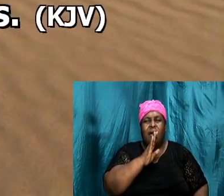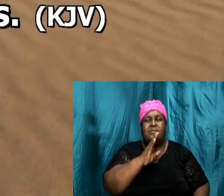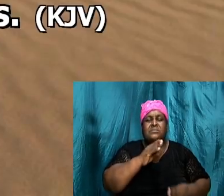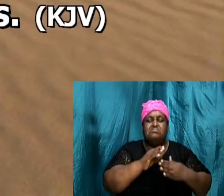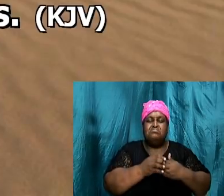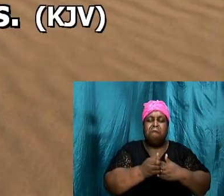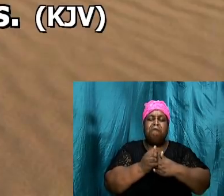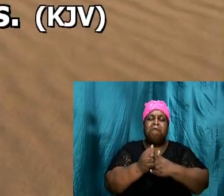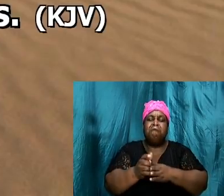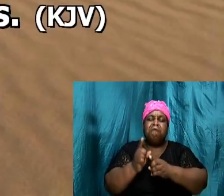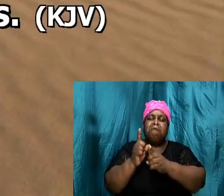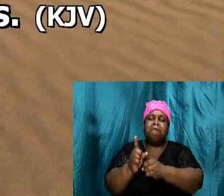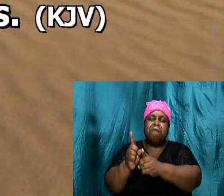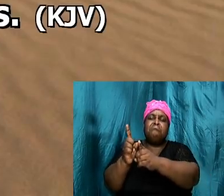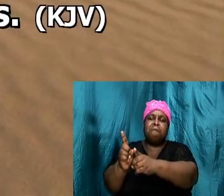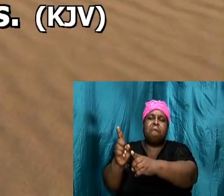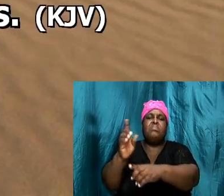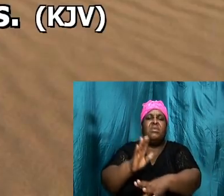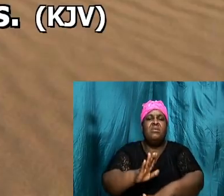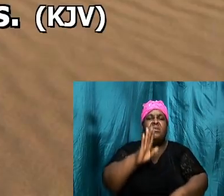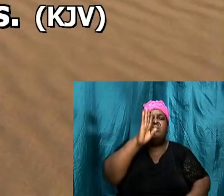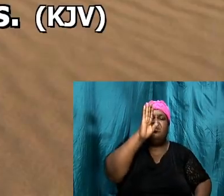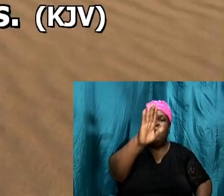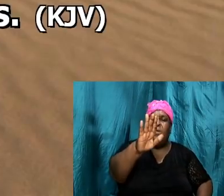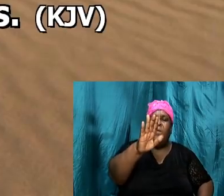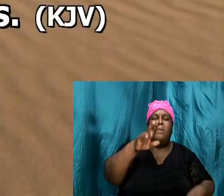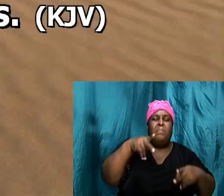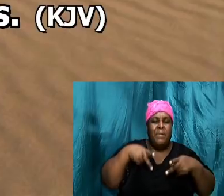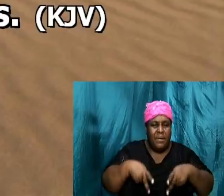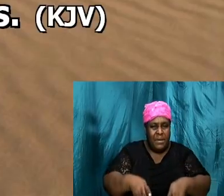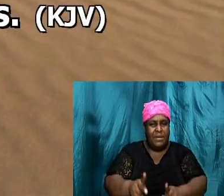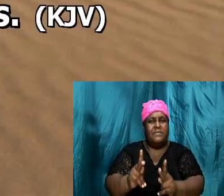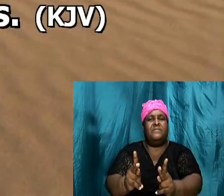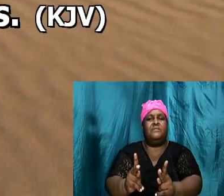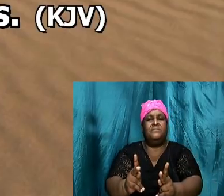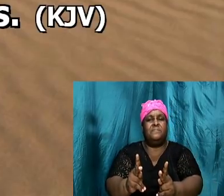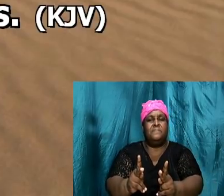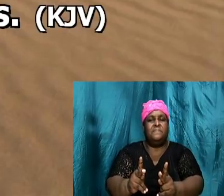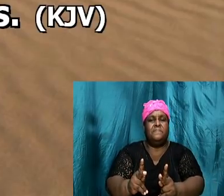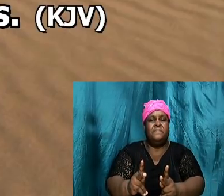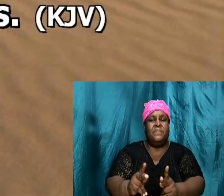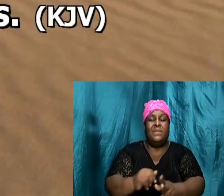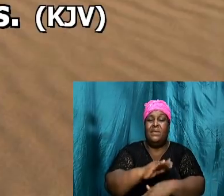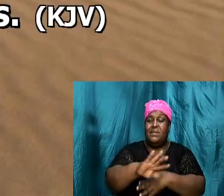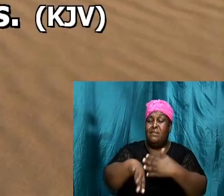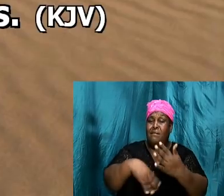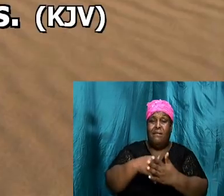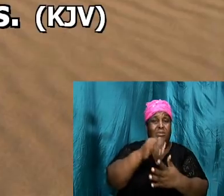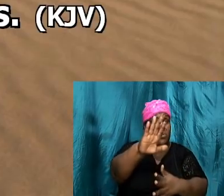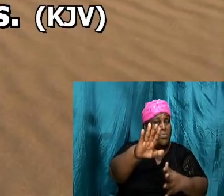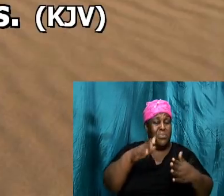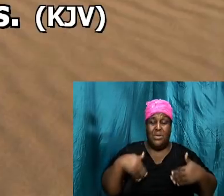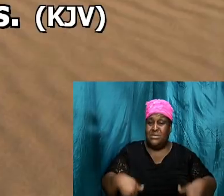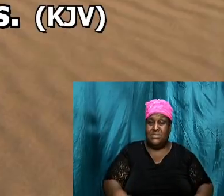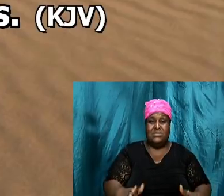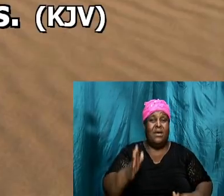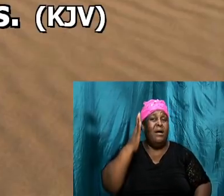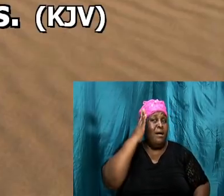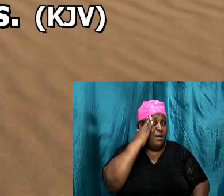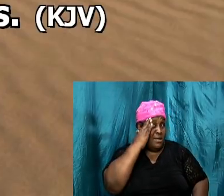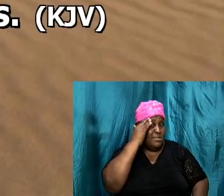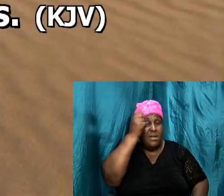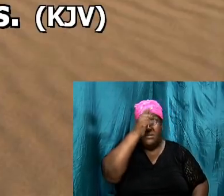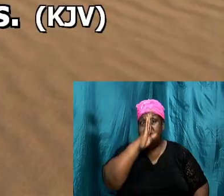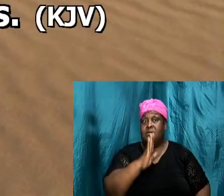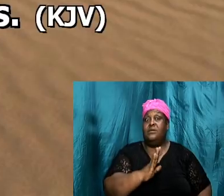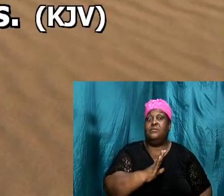shall direct your part in all thy ways acknowledge him